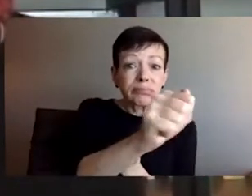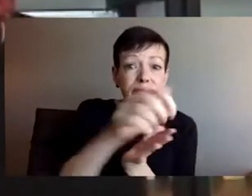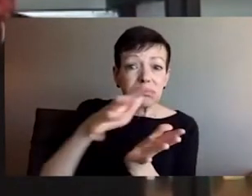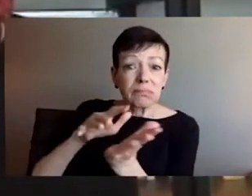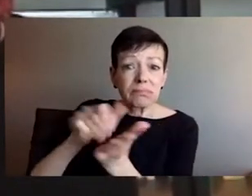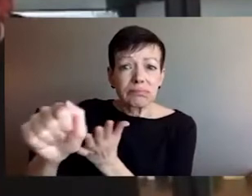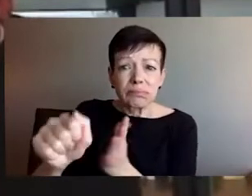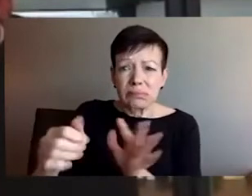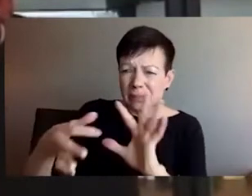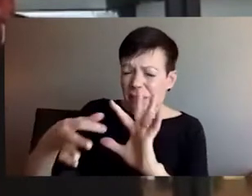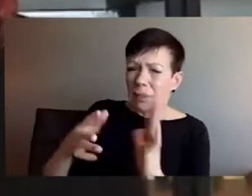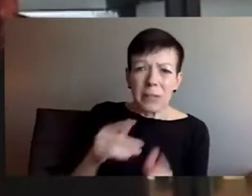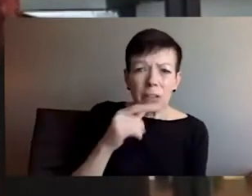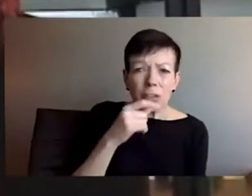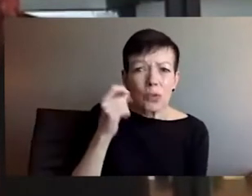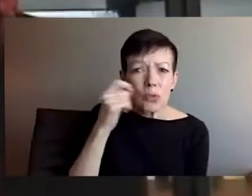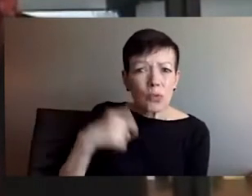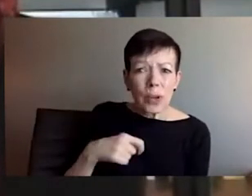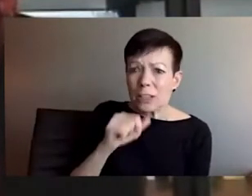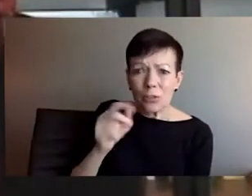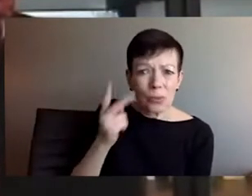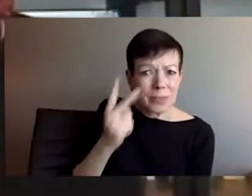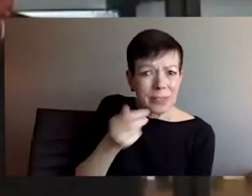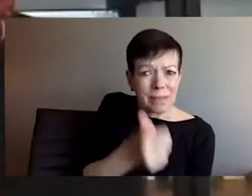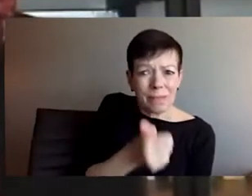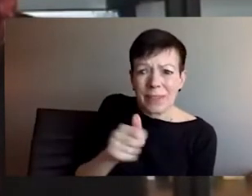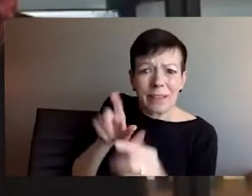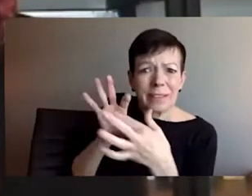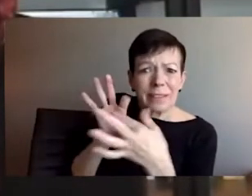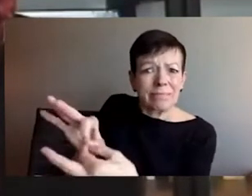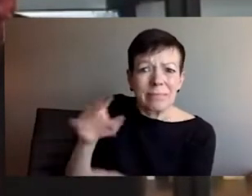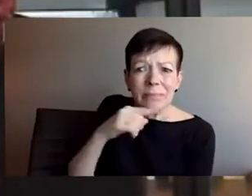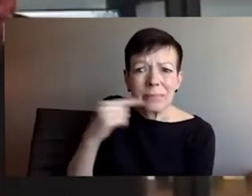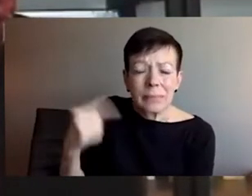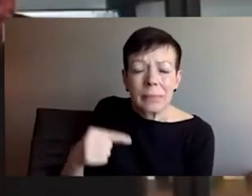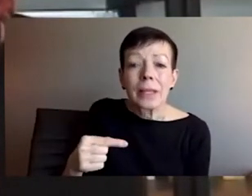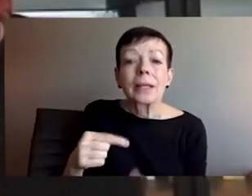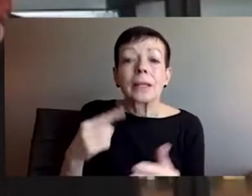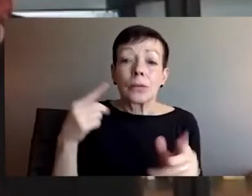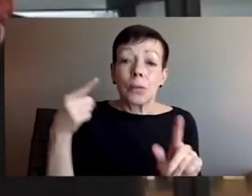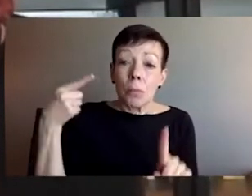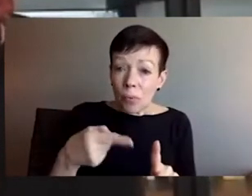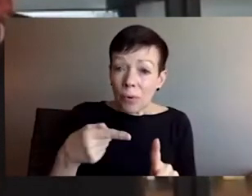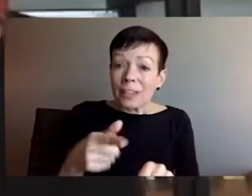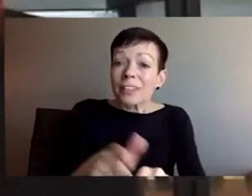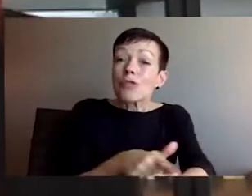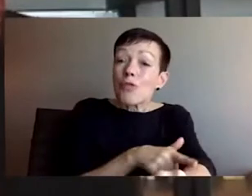beat your own so that others will be afraid. Um, although Ukrainians are clearly not, um,